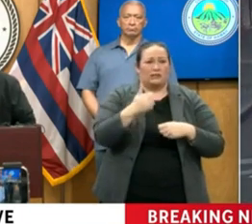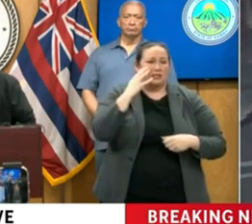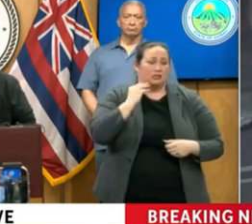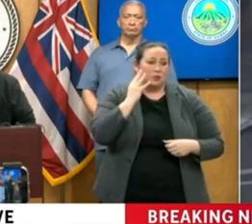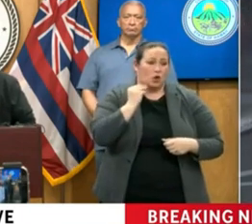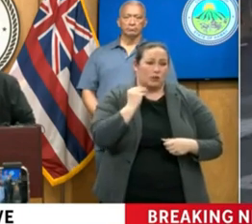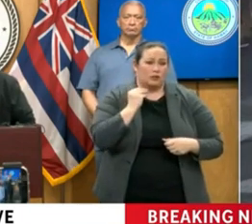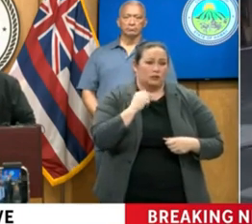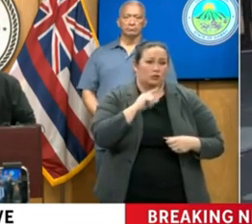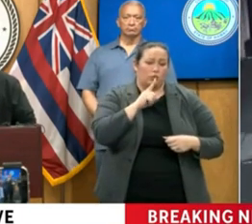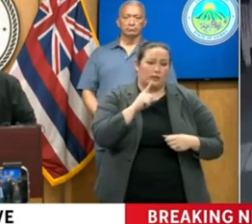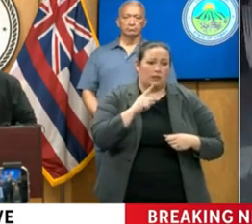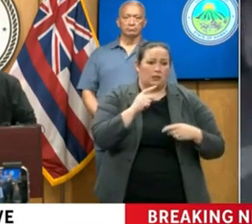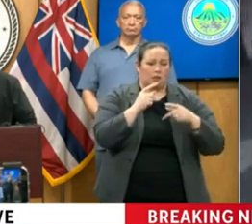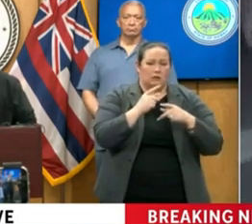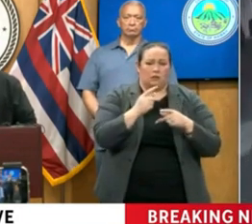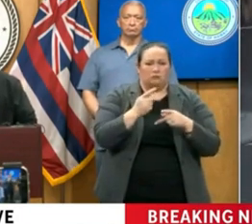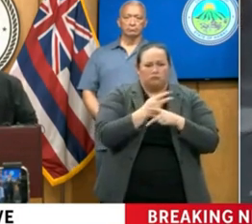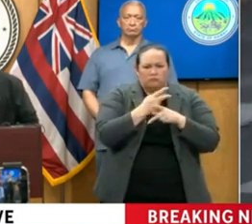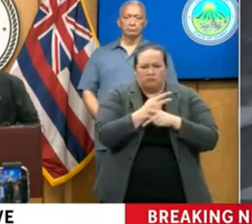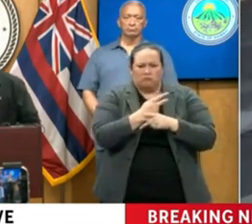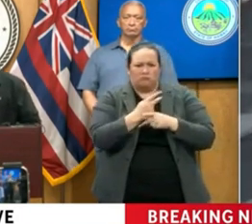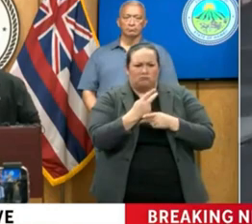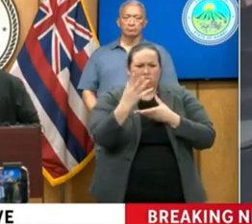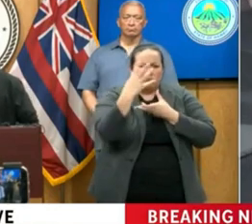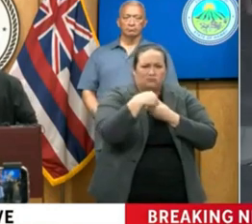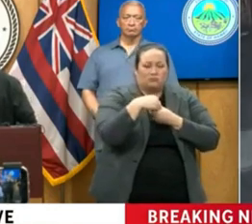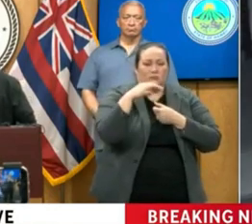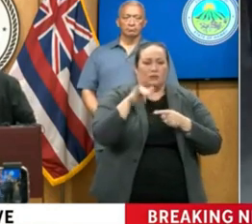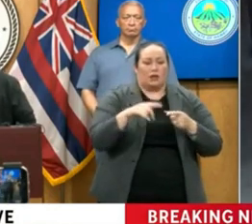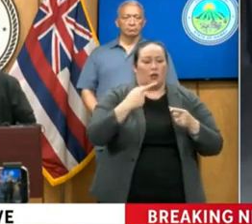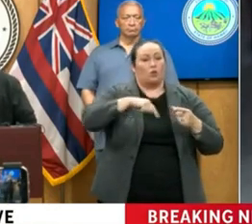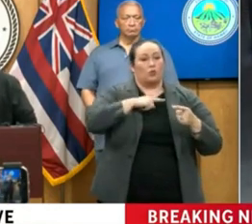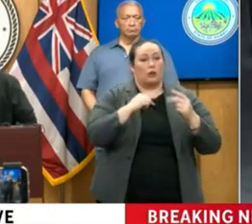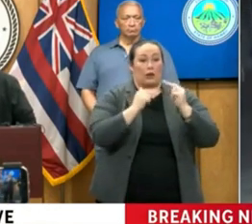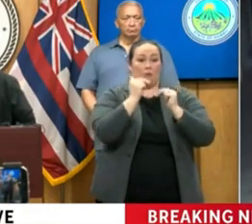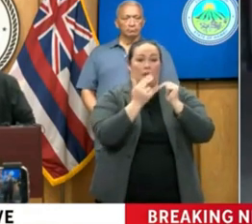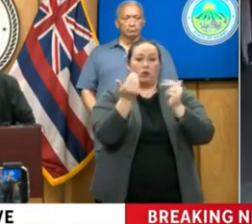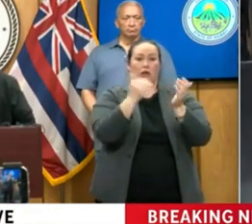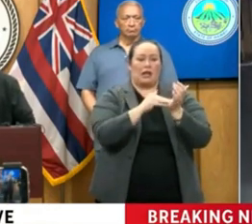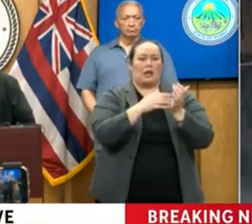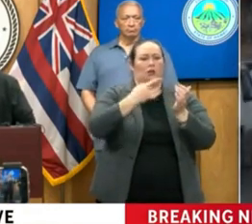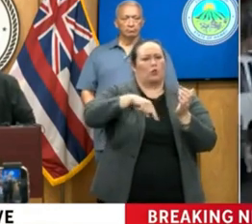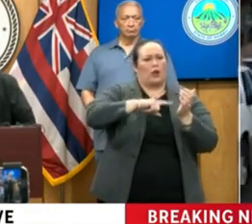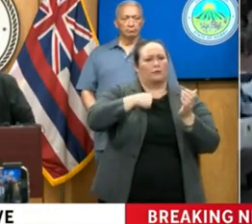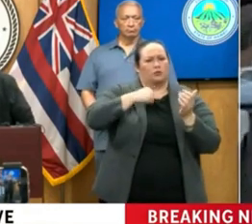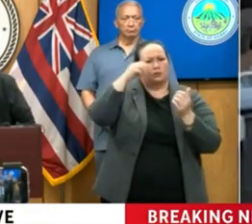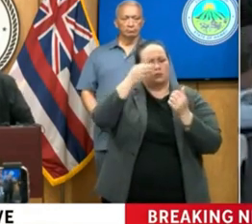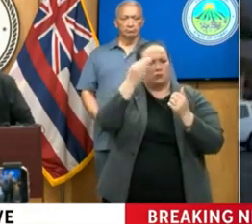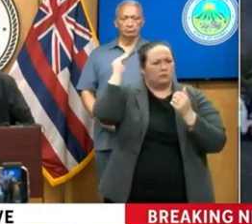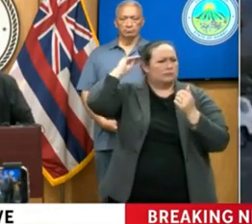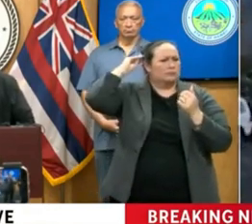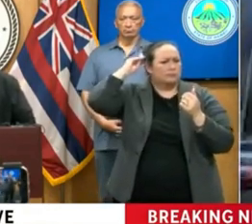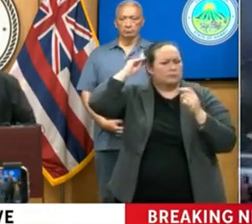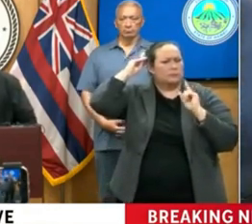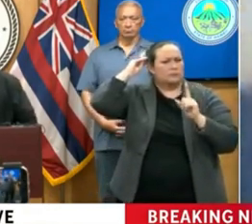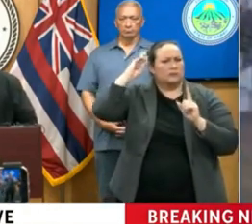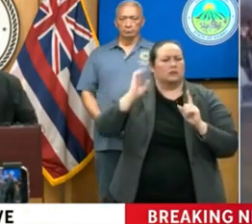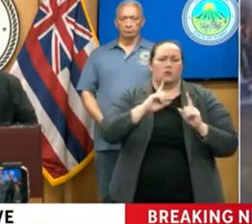to factor into that. I do think that as we rebuild, we'll have to take into consideration a lot more fire safety.